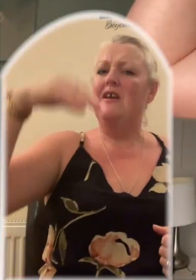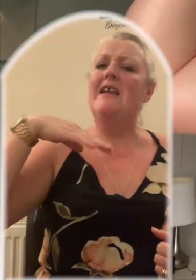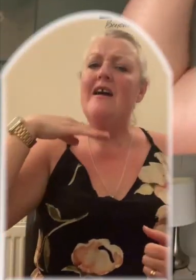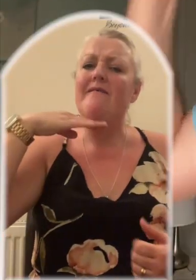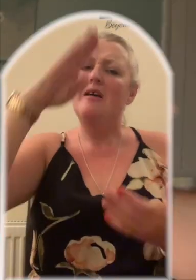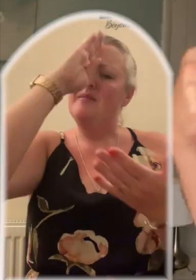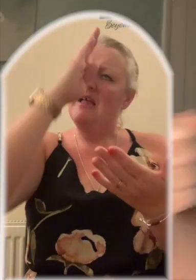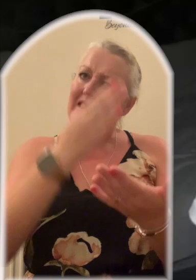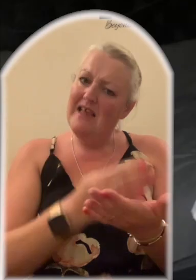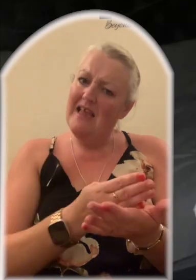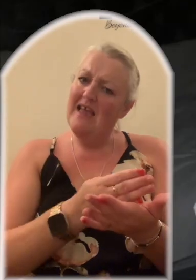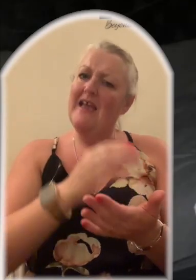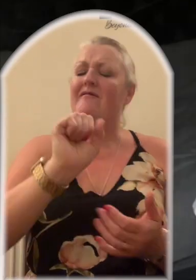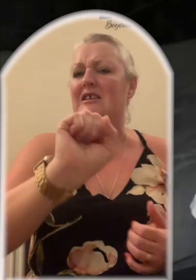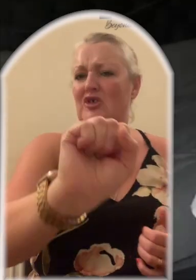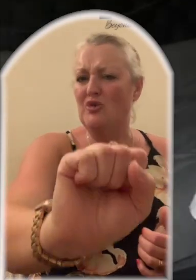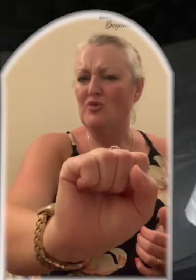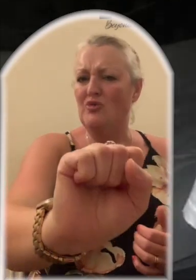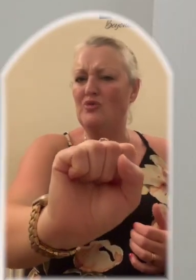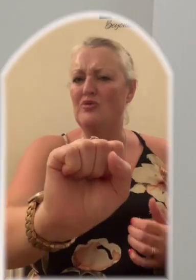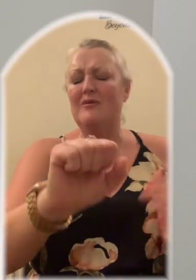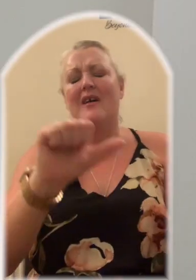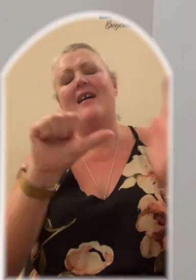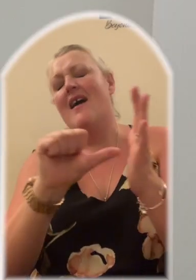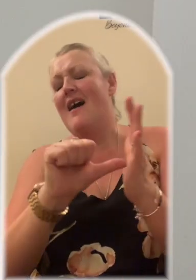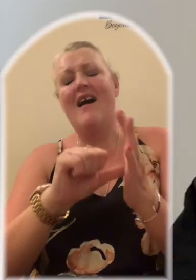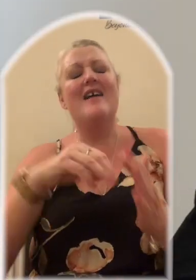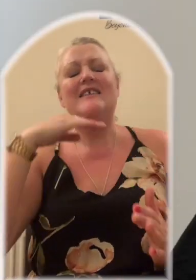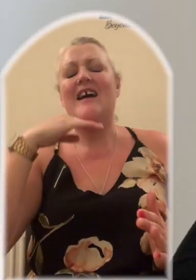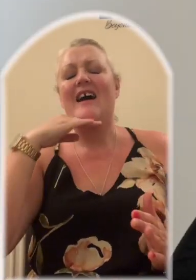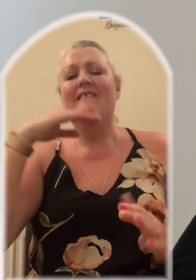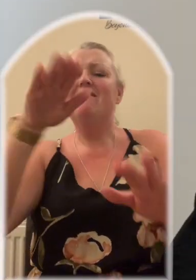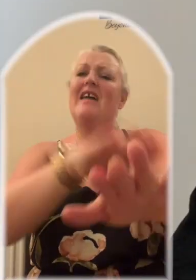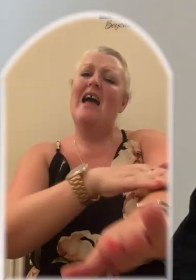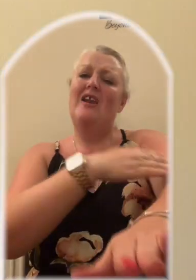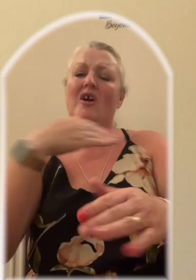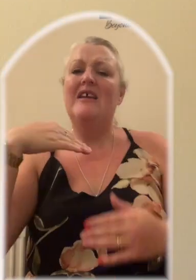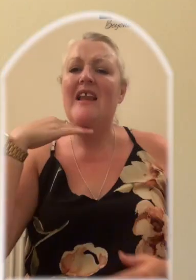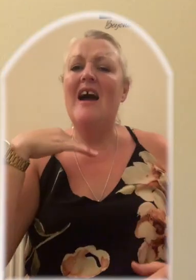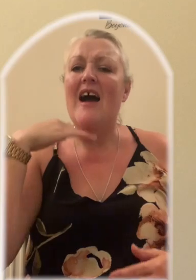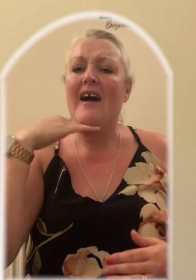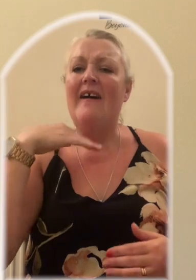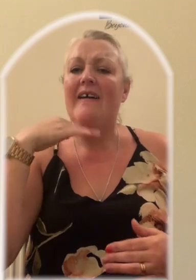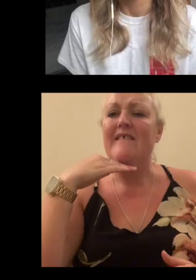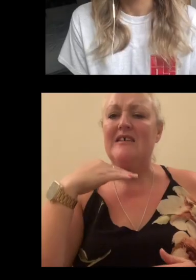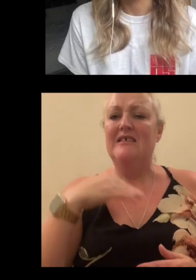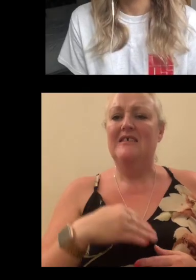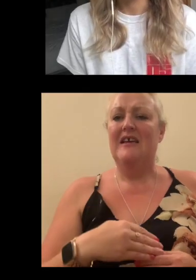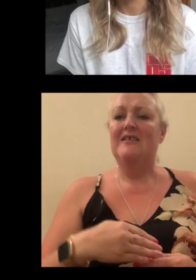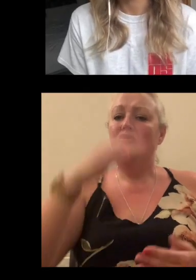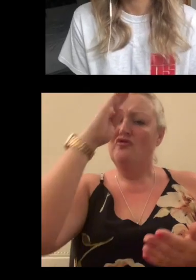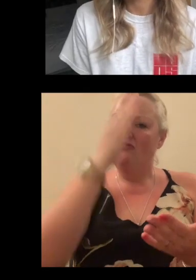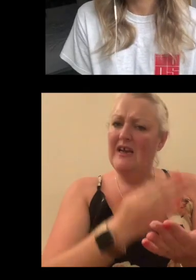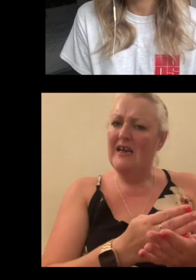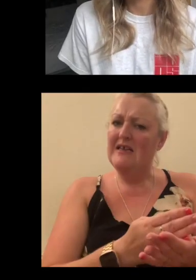strong enough believe in you Hard enough and long enough It